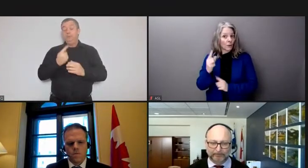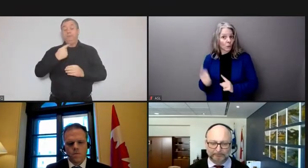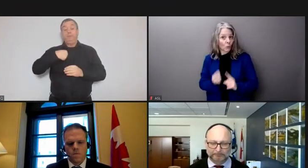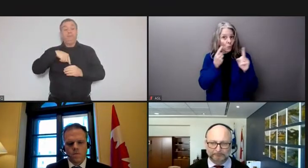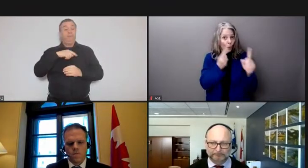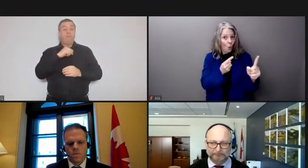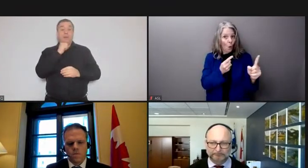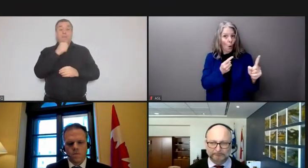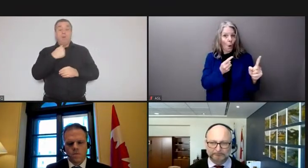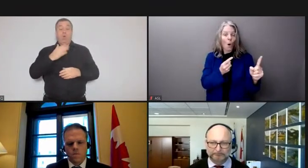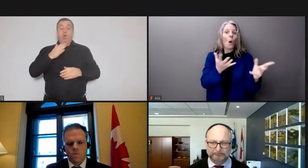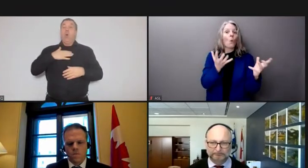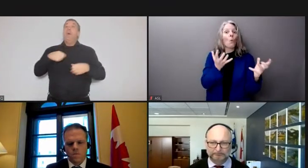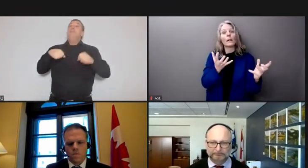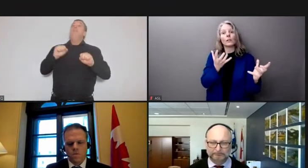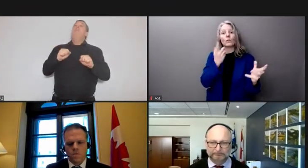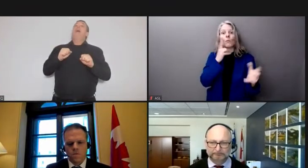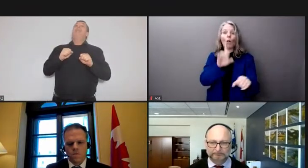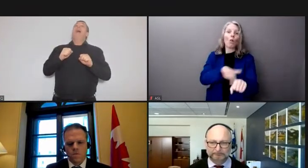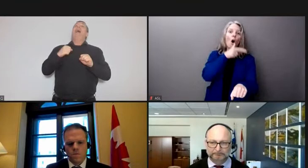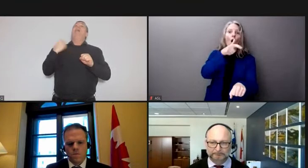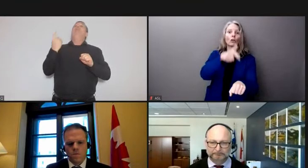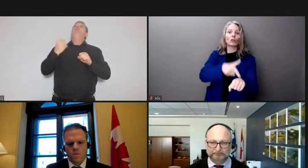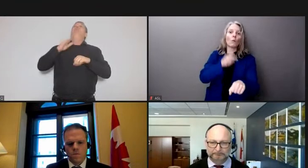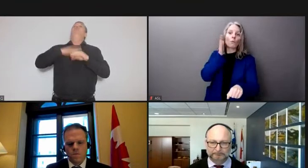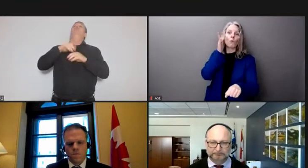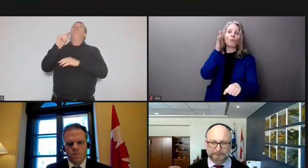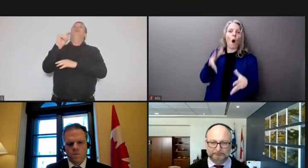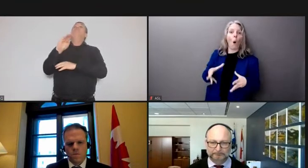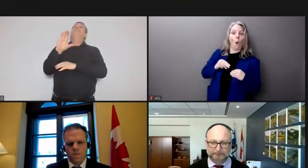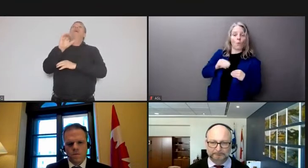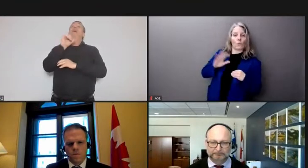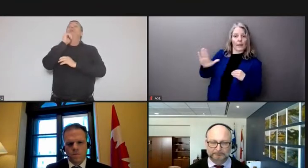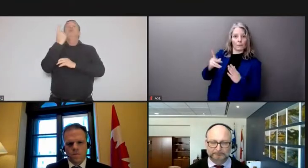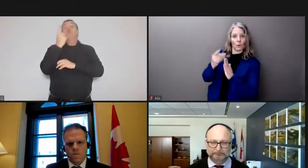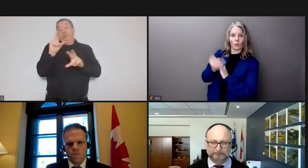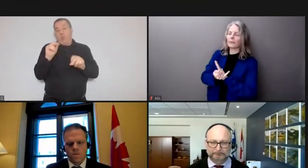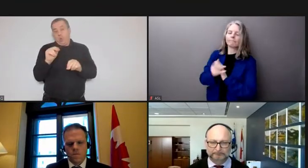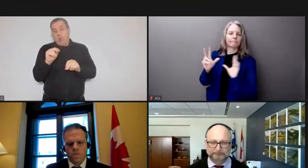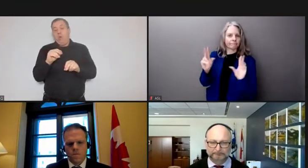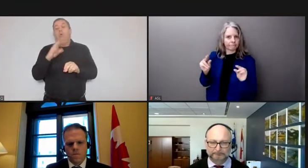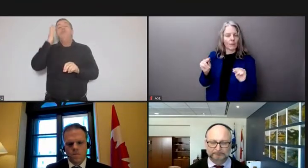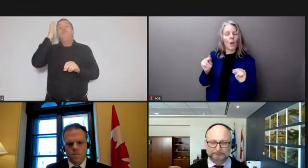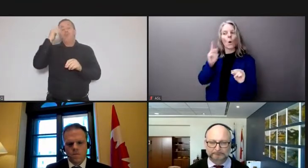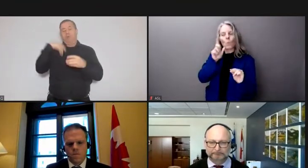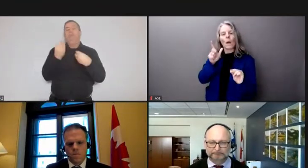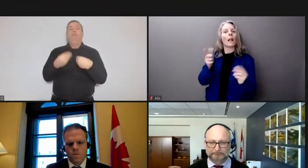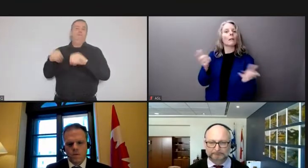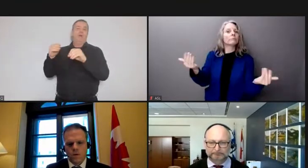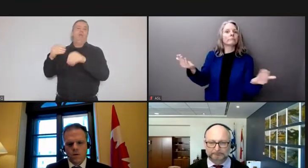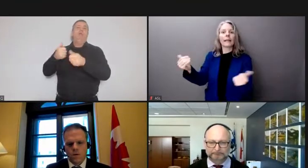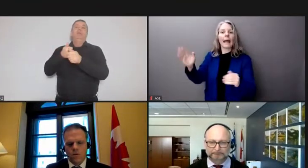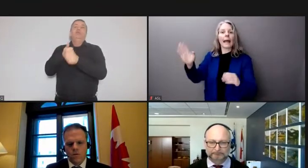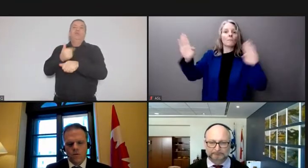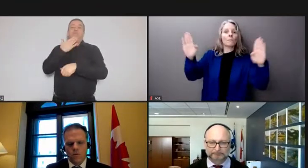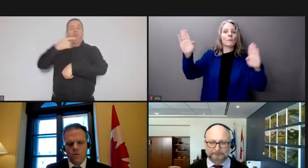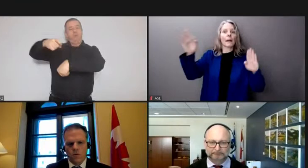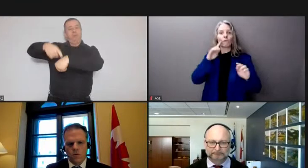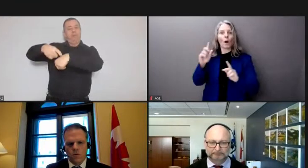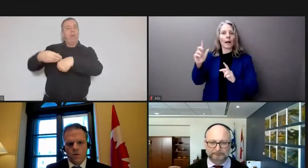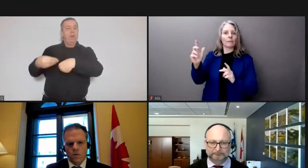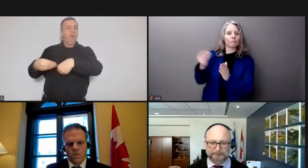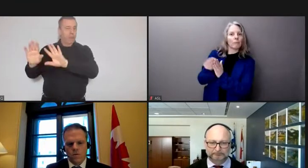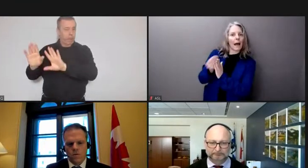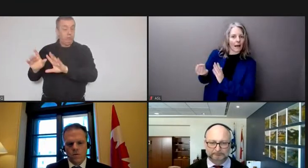be the long-term owner of the project we will launch a divestment process in due course and before i close